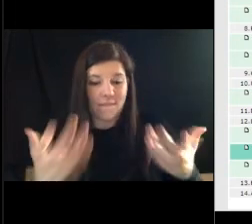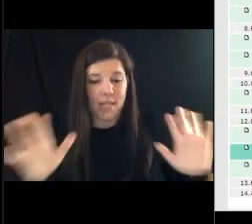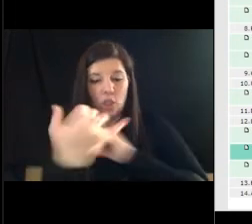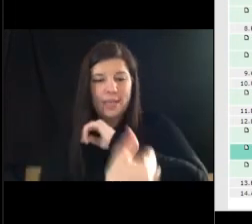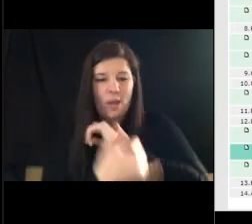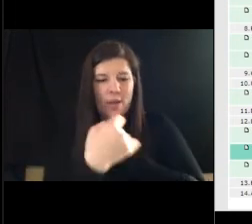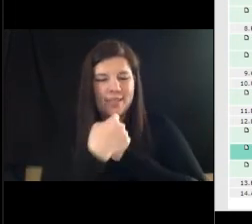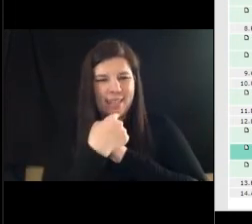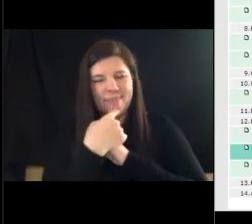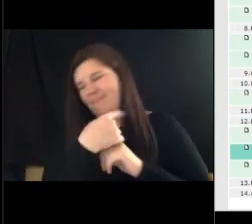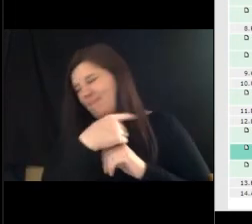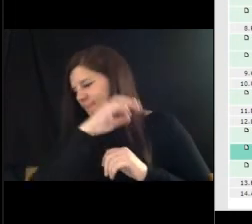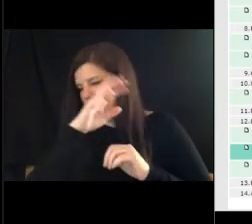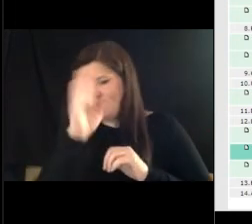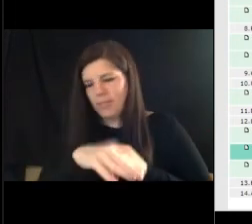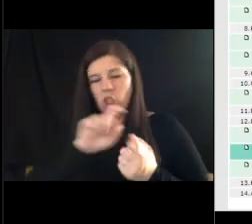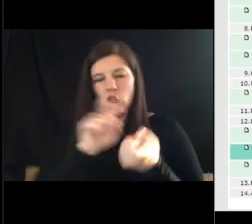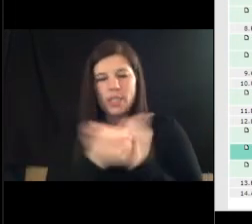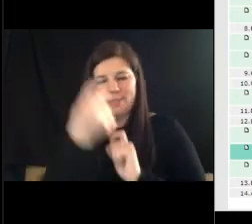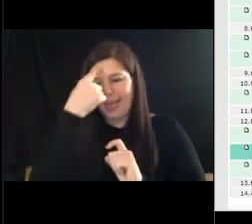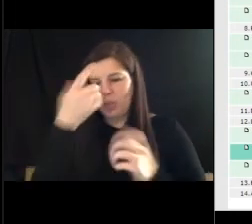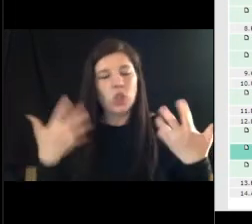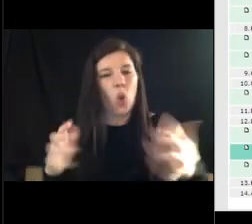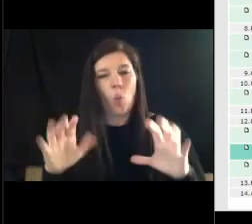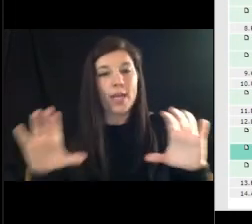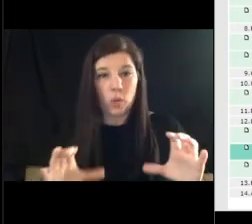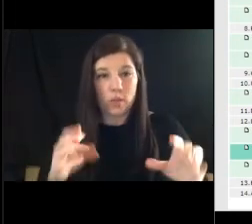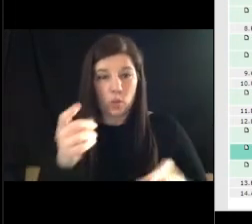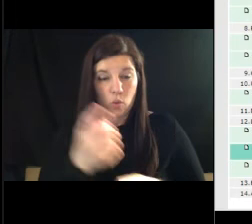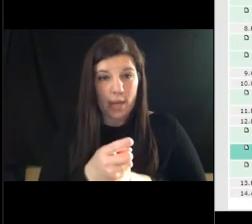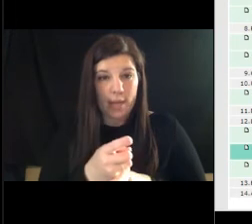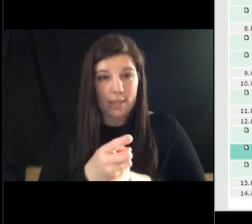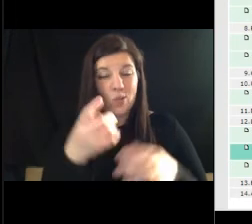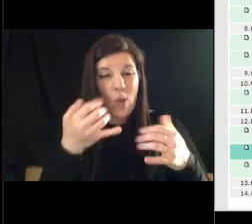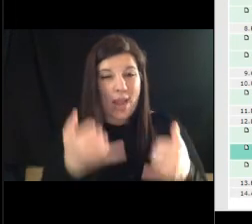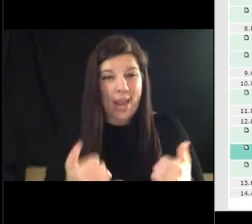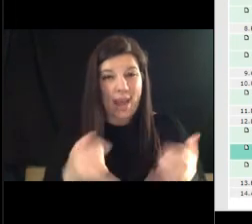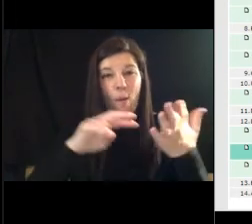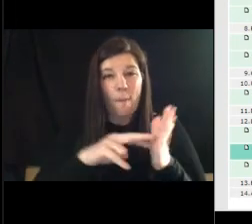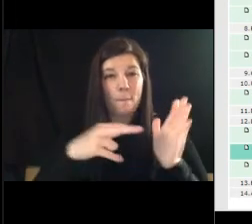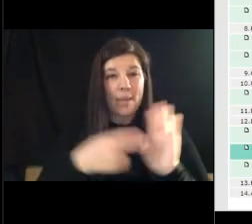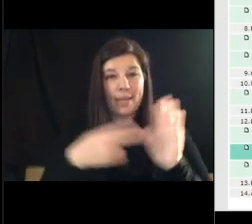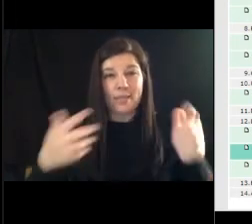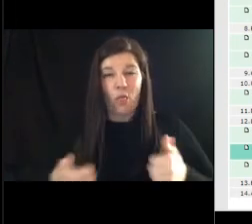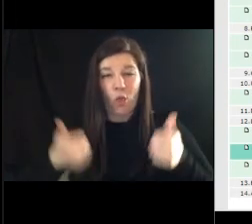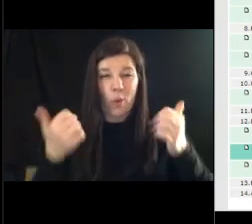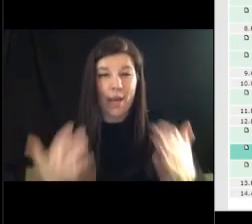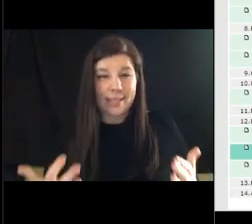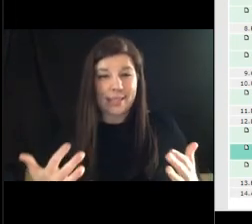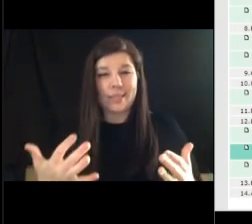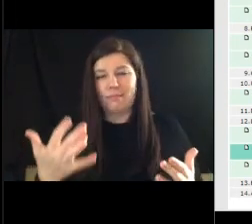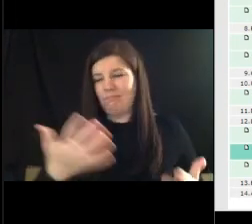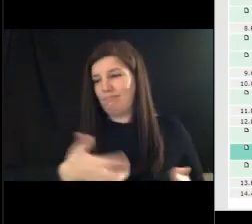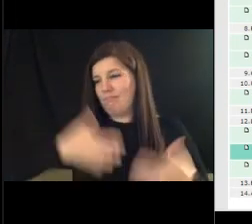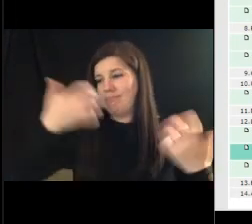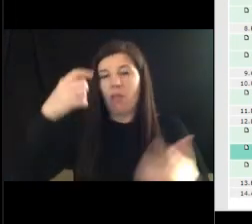said we don't want to do it uh so that right there has now misled the residents right because they thought the county